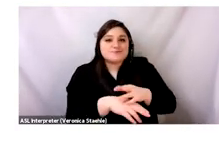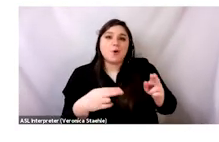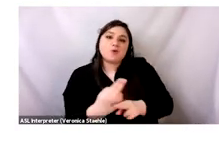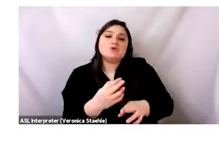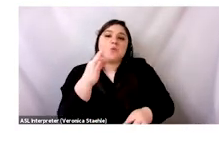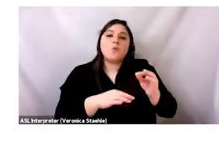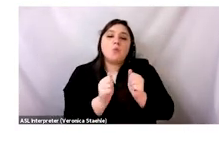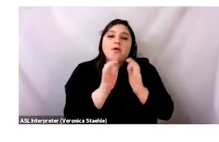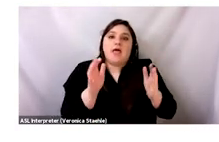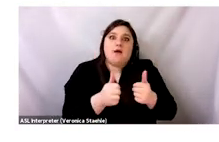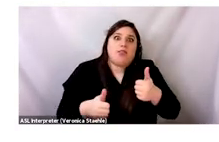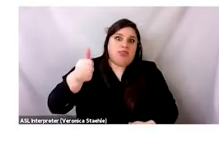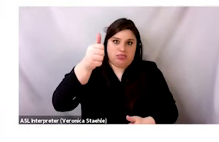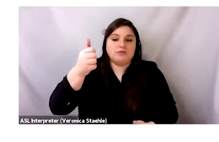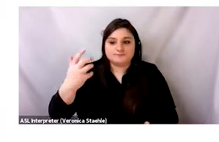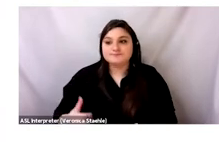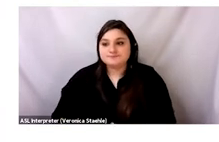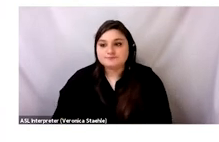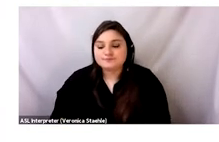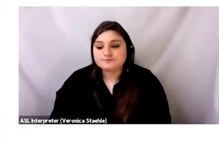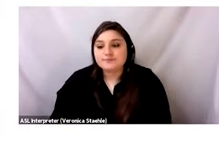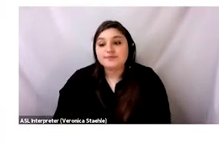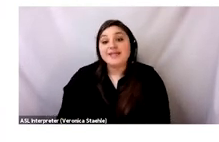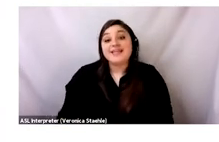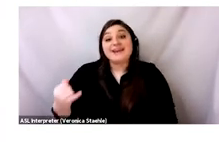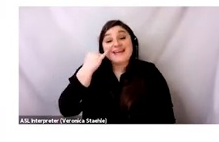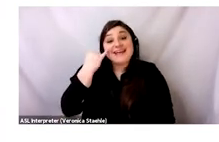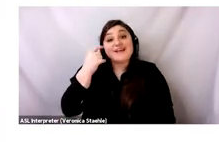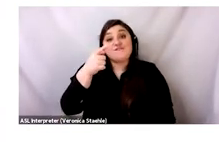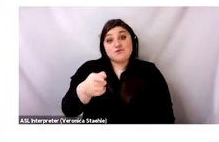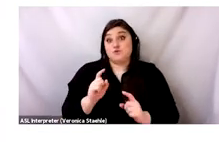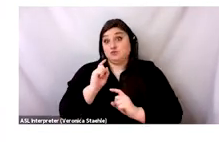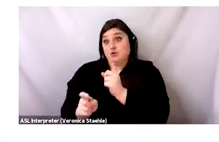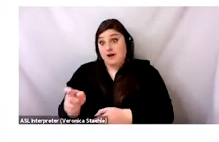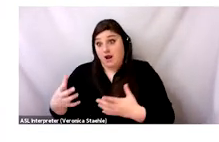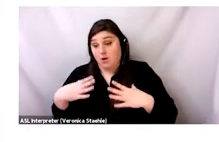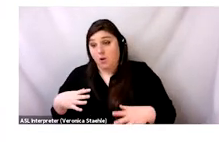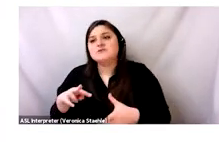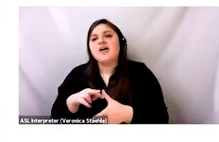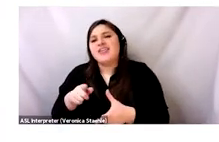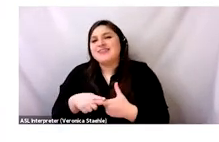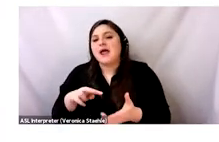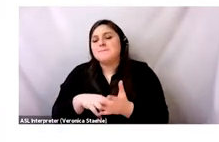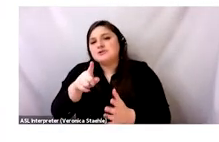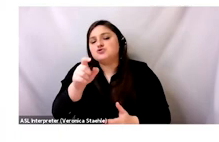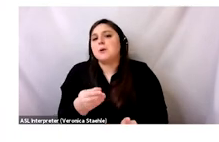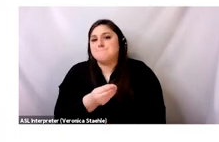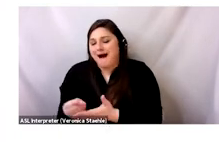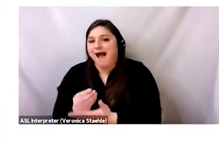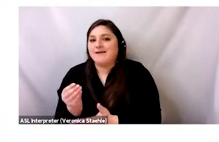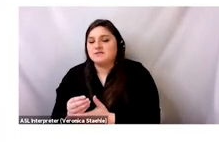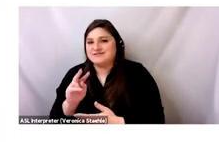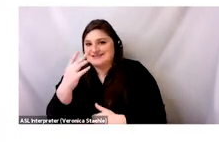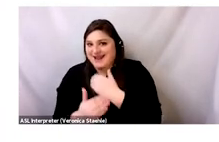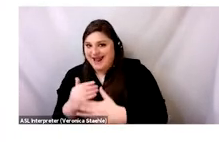in a way that's accessible and not elite. And then, you know, if you're donating clothing, also shopping secondhand is